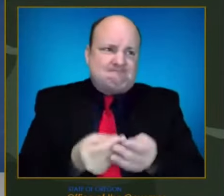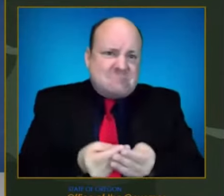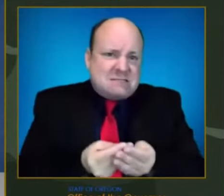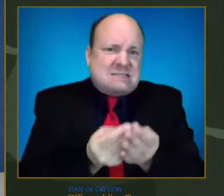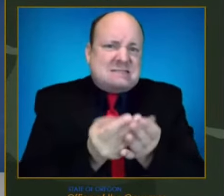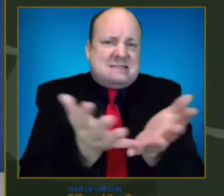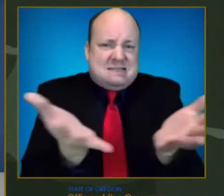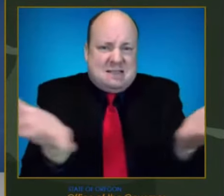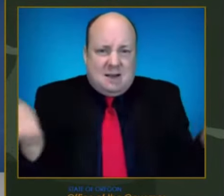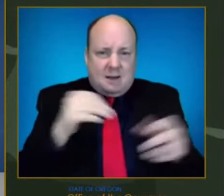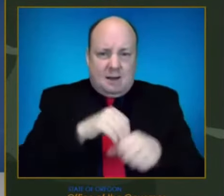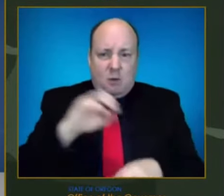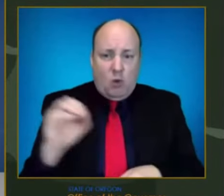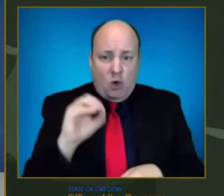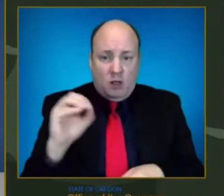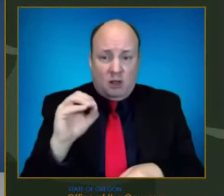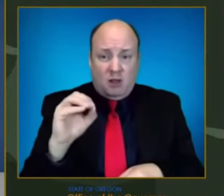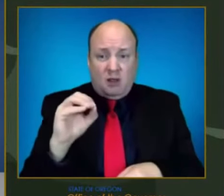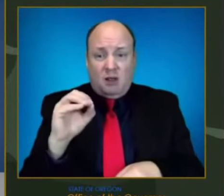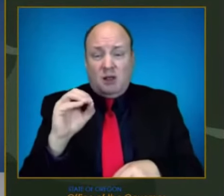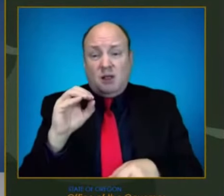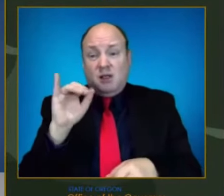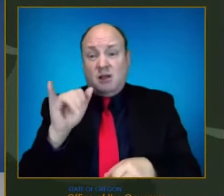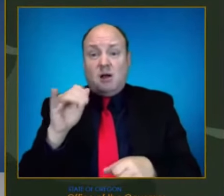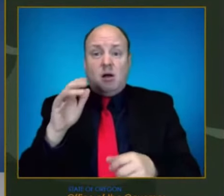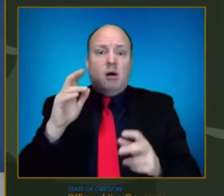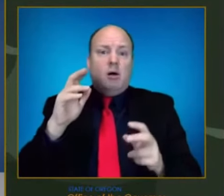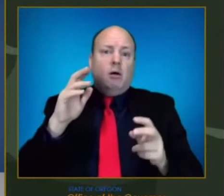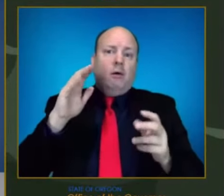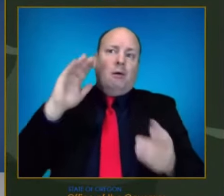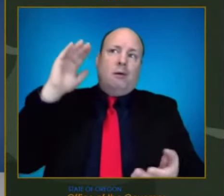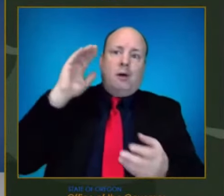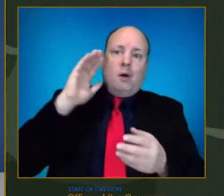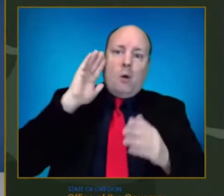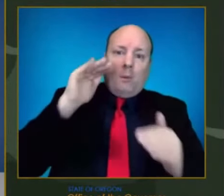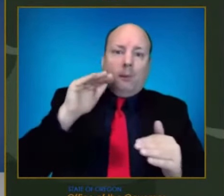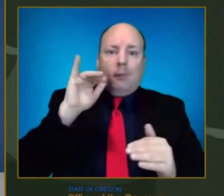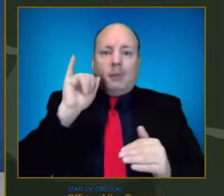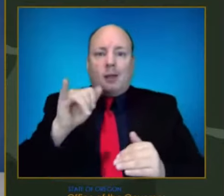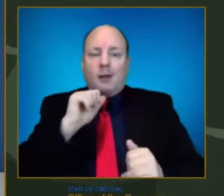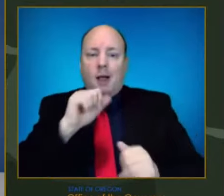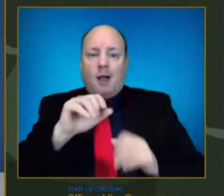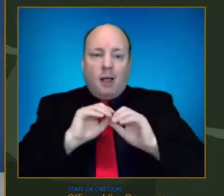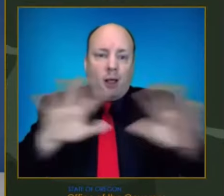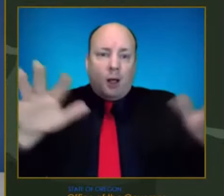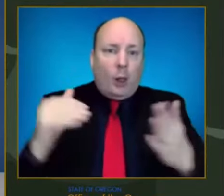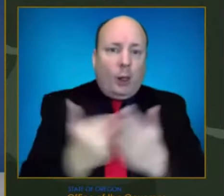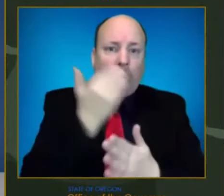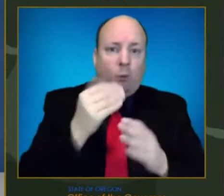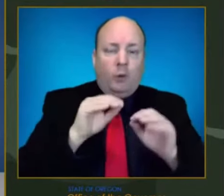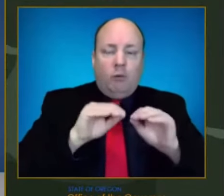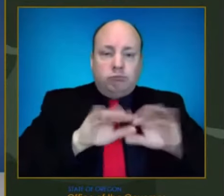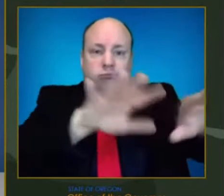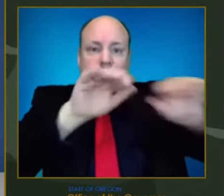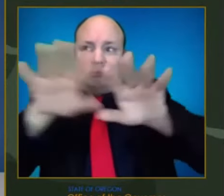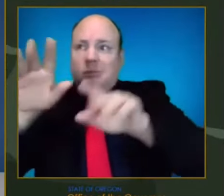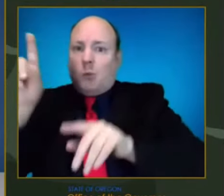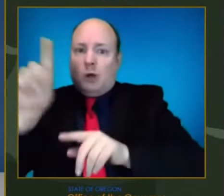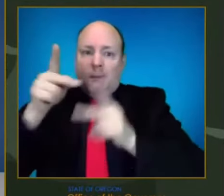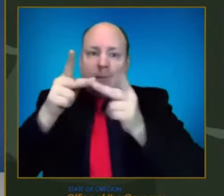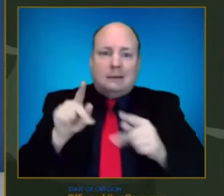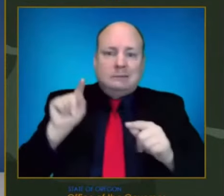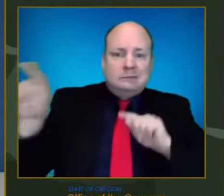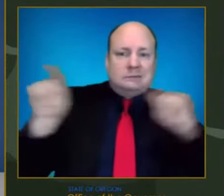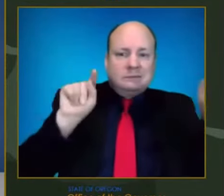to the six current ones that are operating or about to open and resume mobile vaccination clinics with support from FEMA